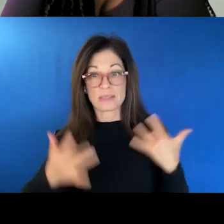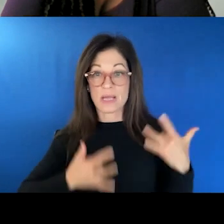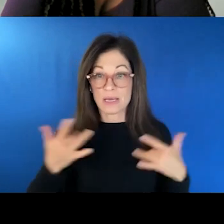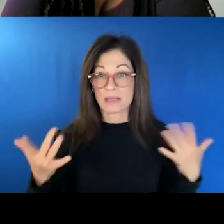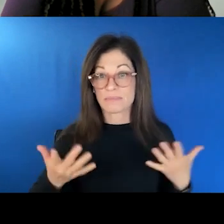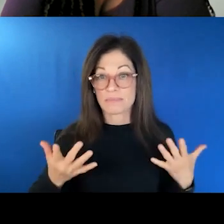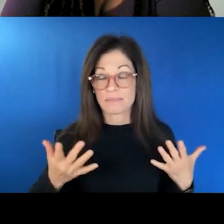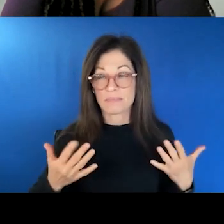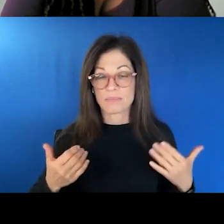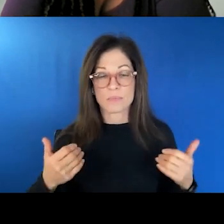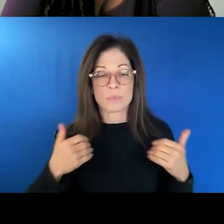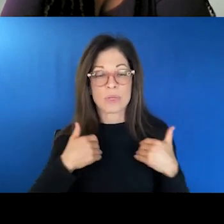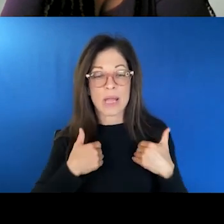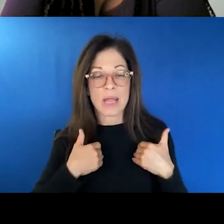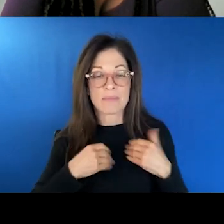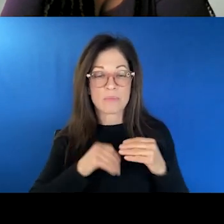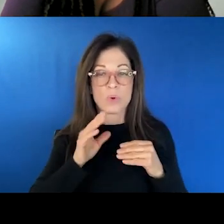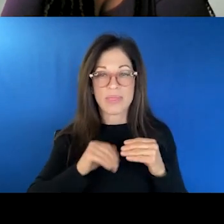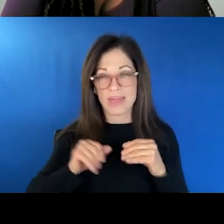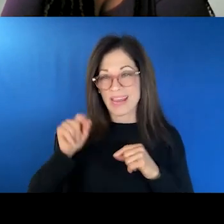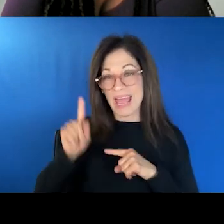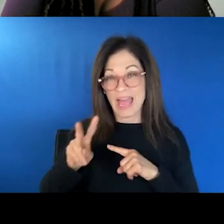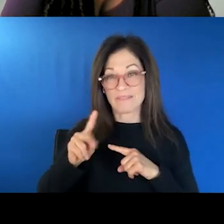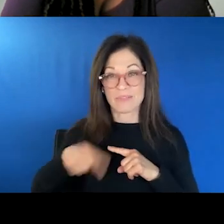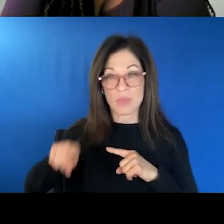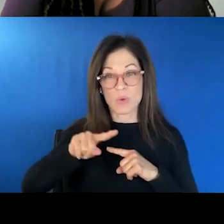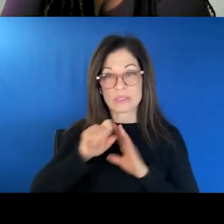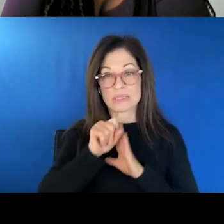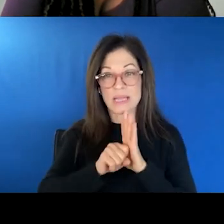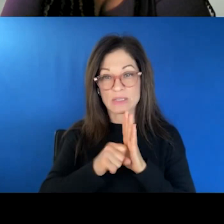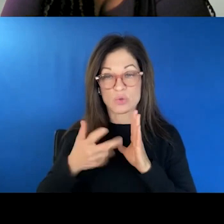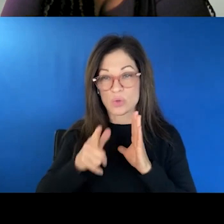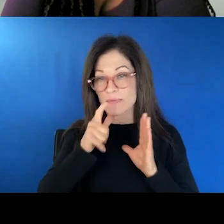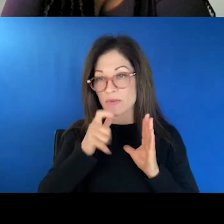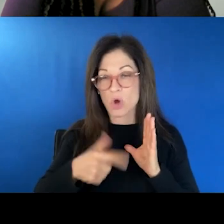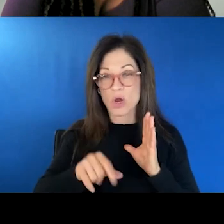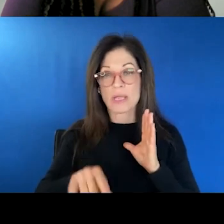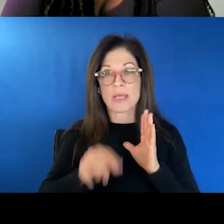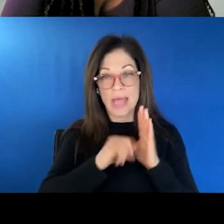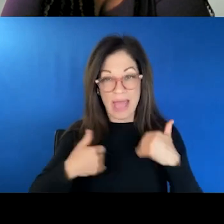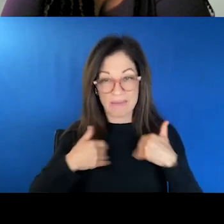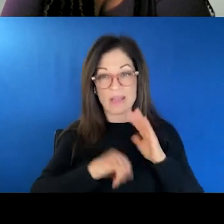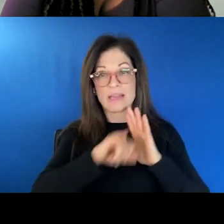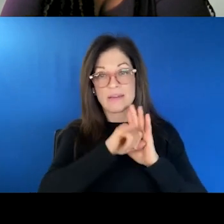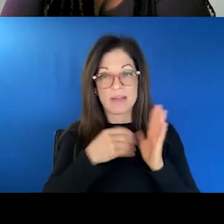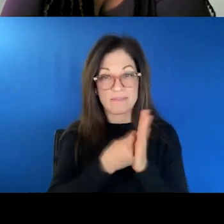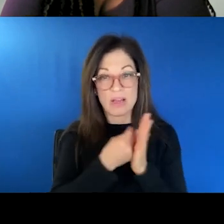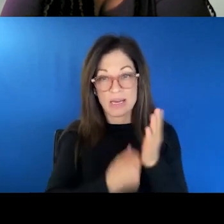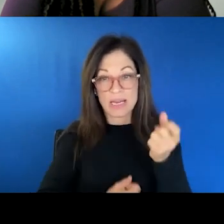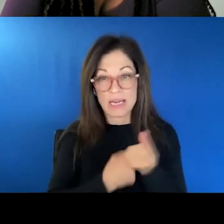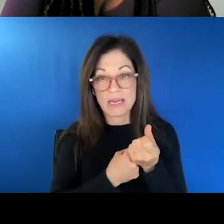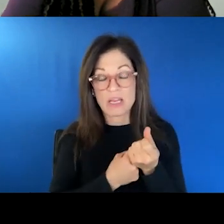um, we have, um, over half of the states who have identified funding to work on, uh,